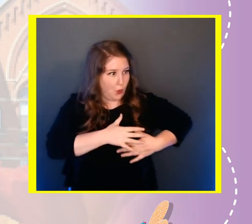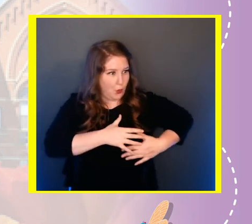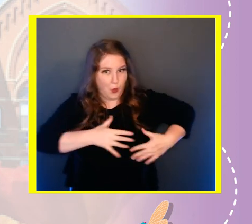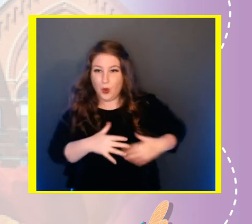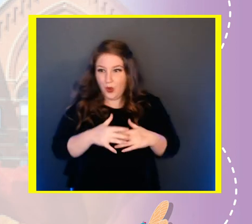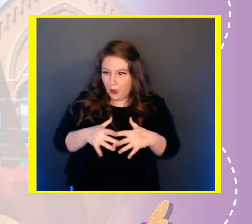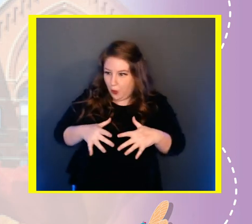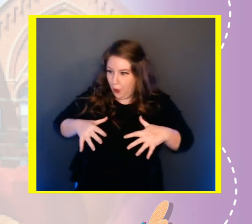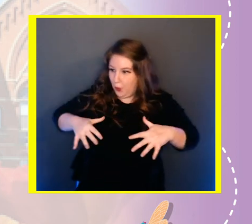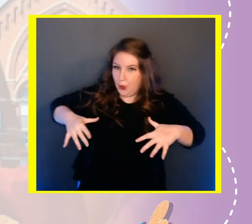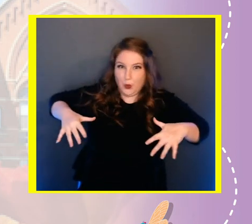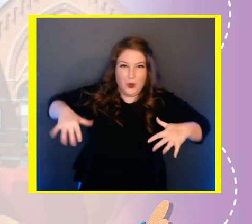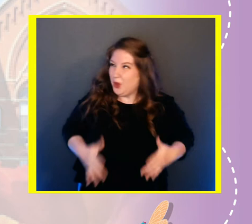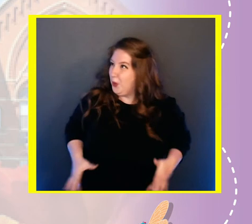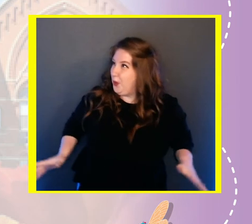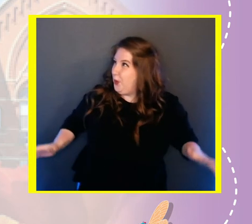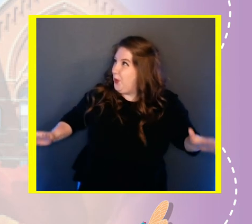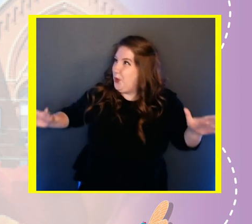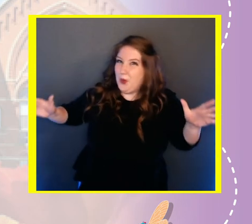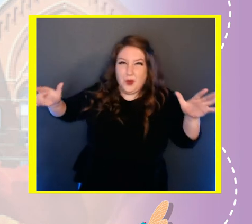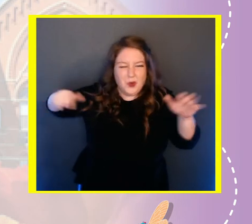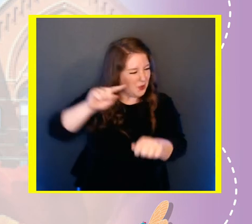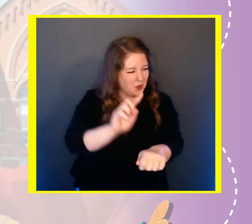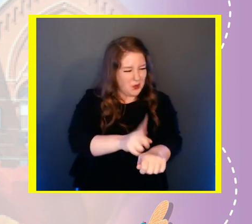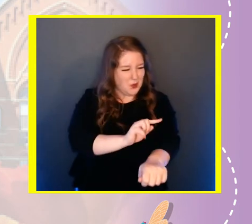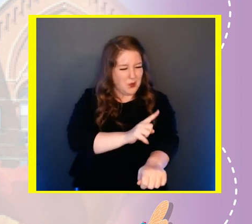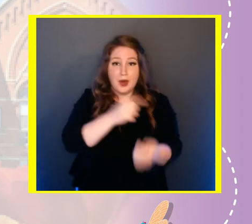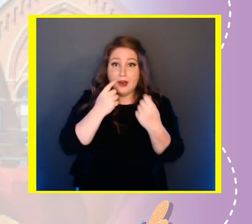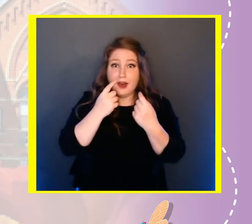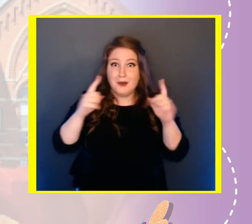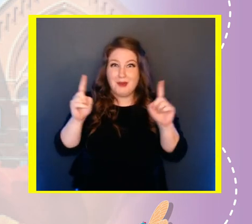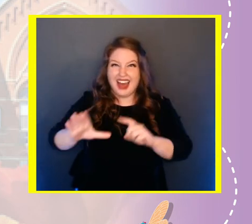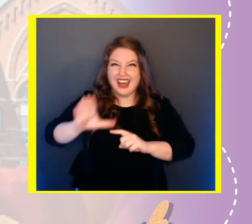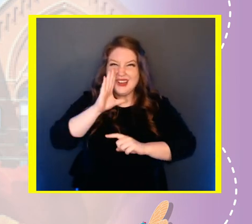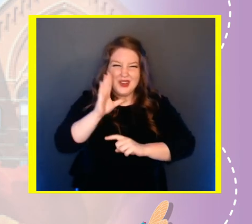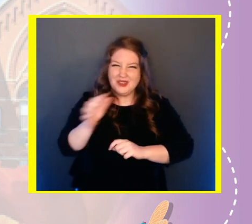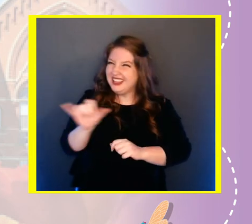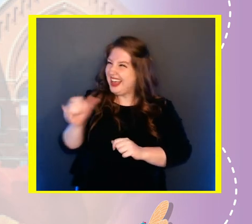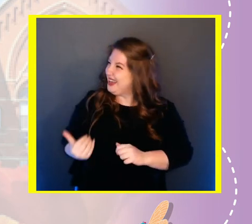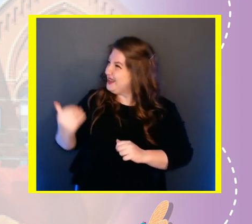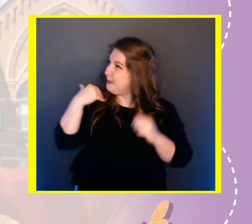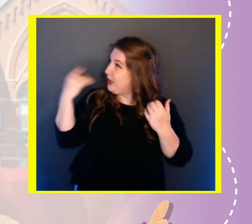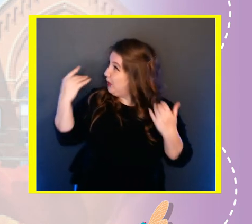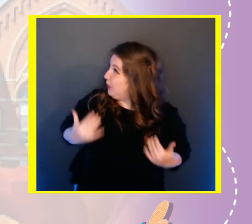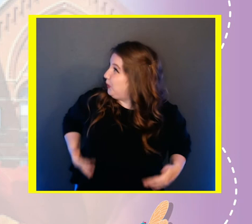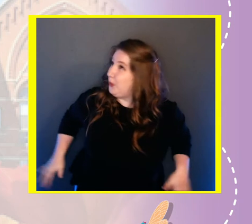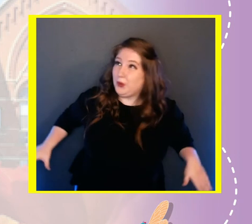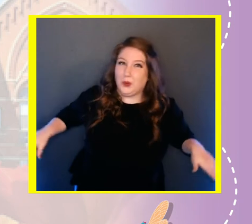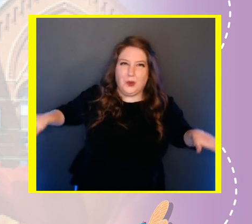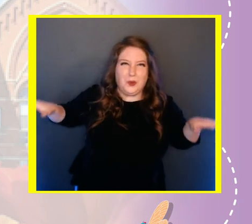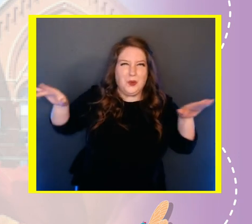fluid through the wing veins. As that happens, the wings get longer and longer until eventually